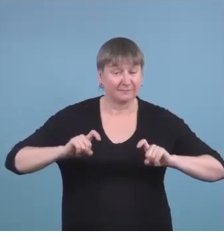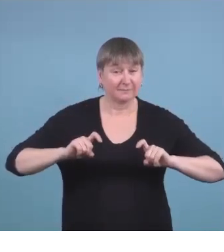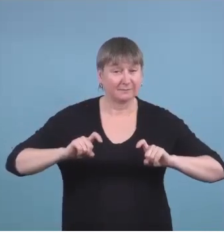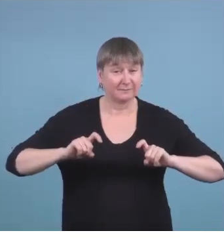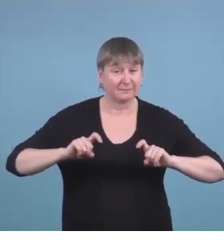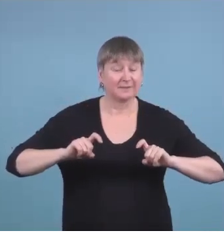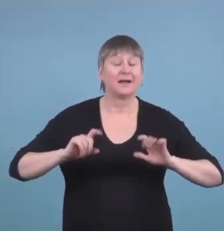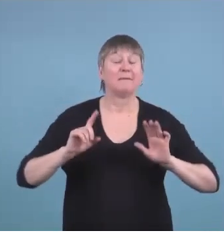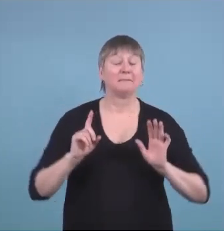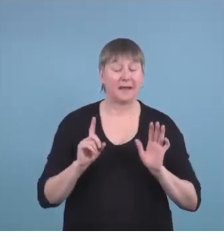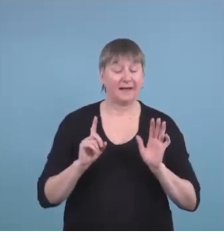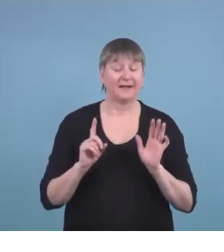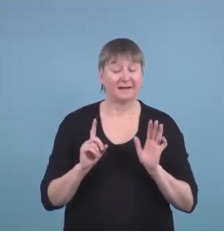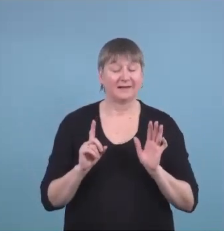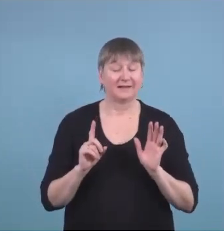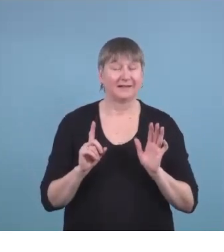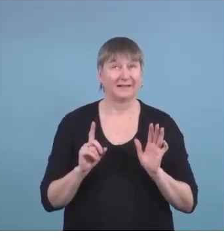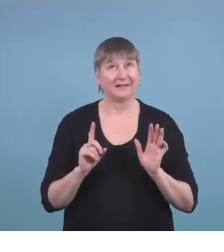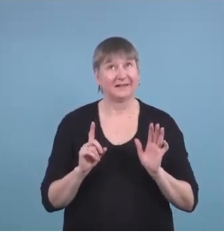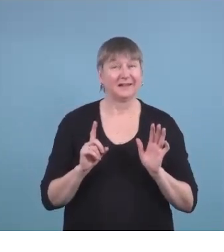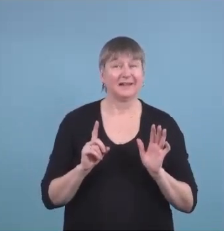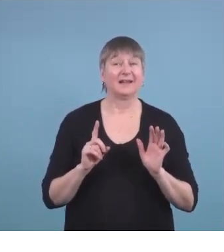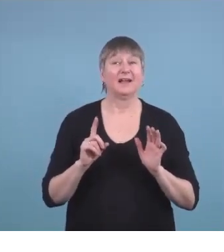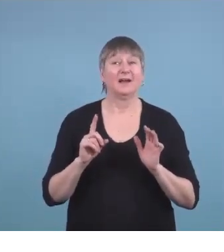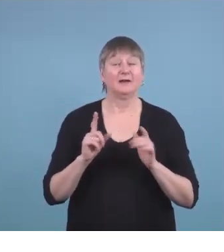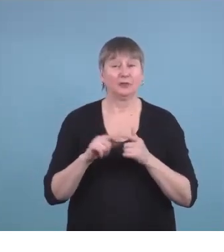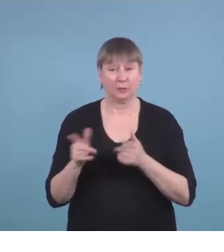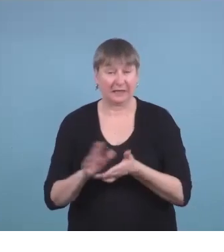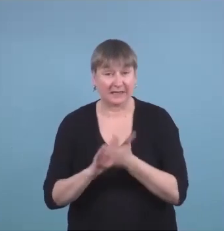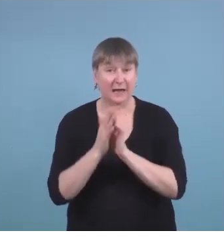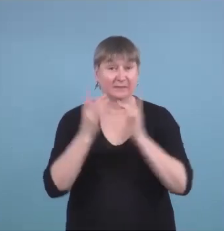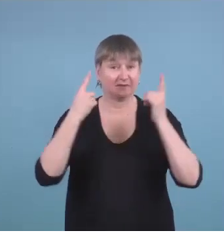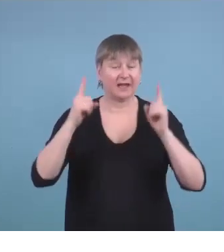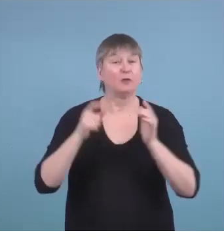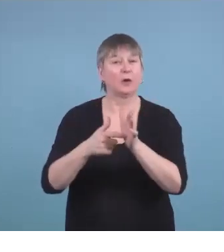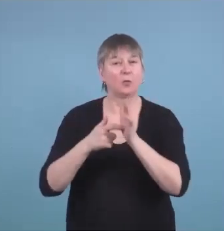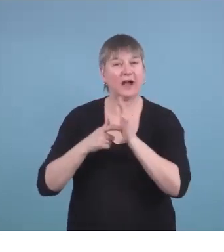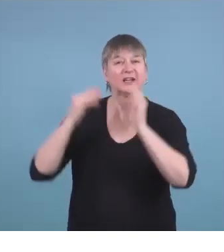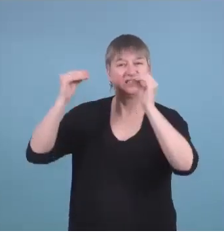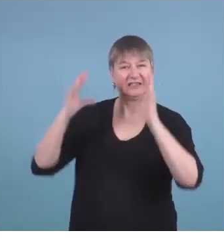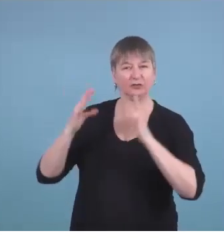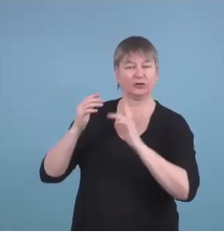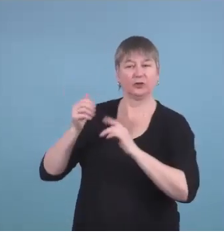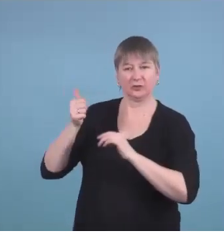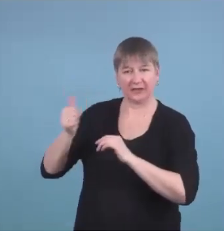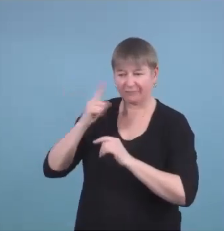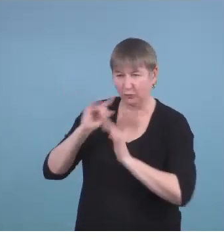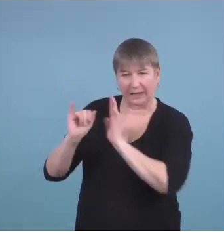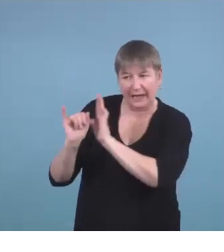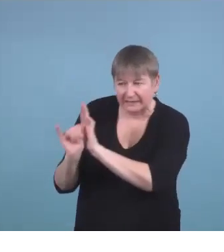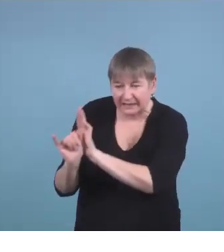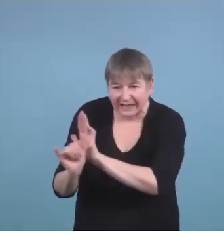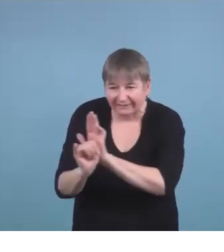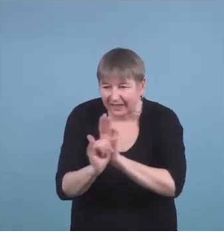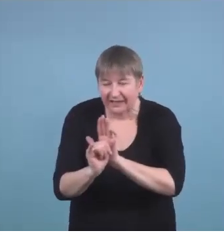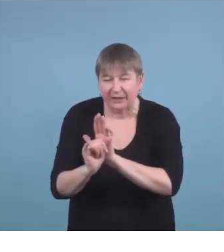but in order to be successful they required a teacher of the deaf who was able to identify that